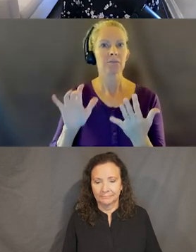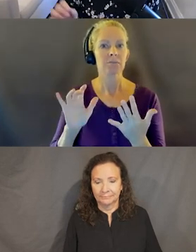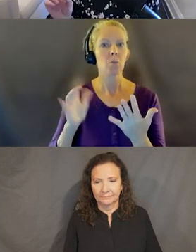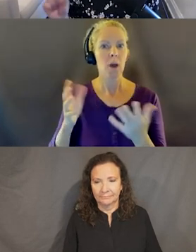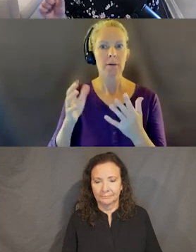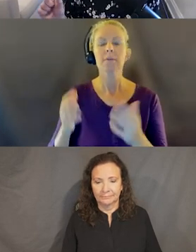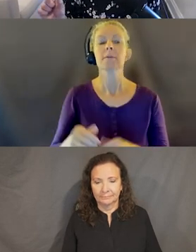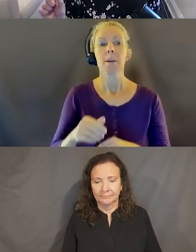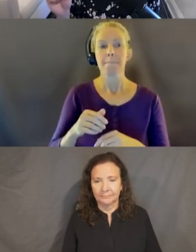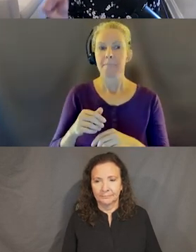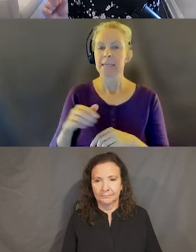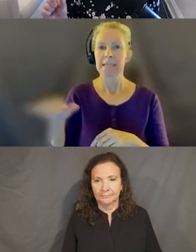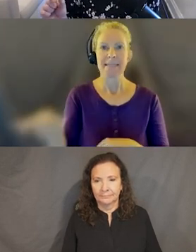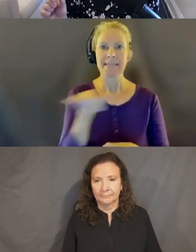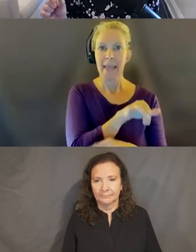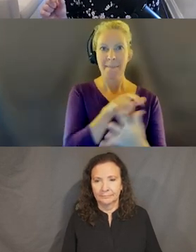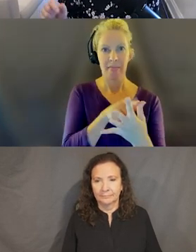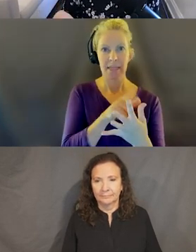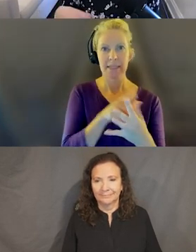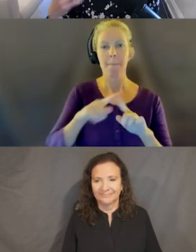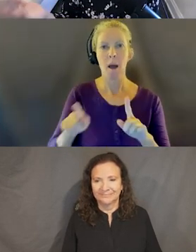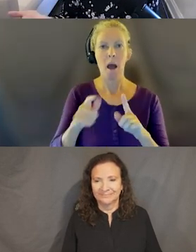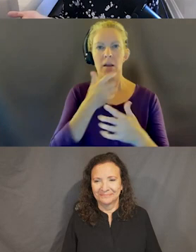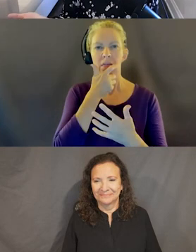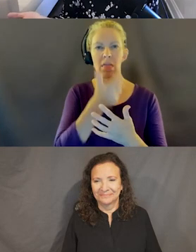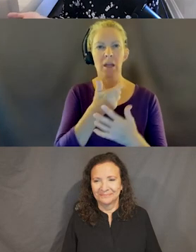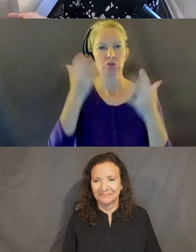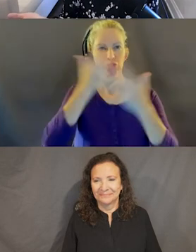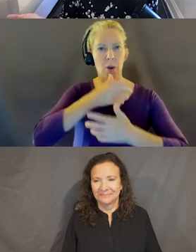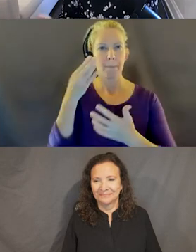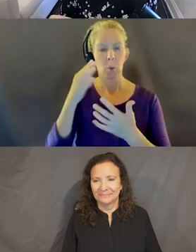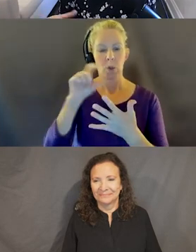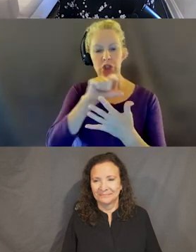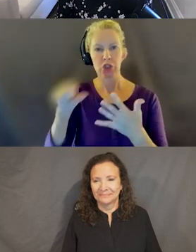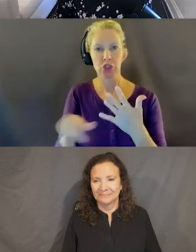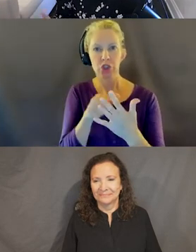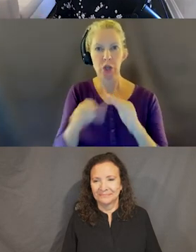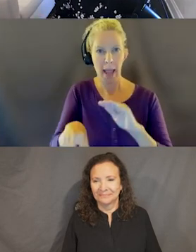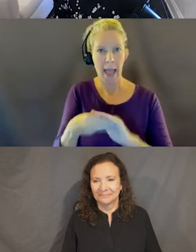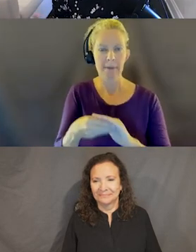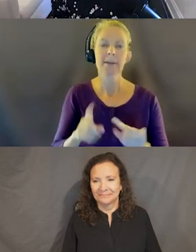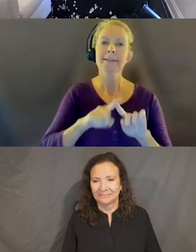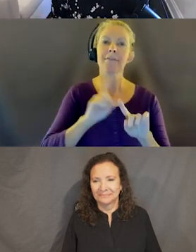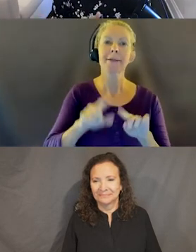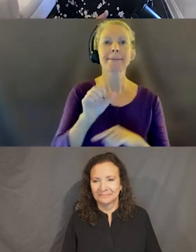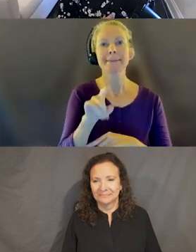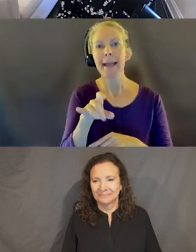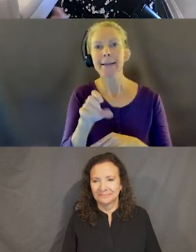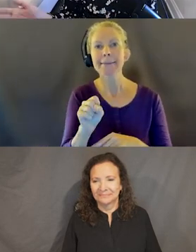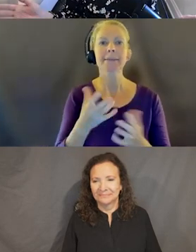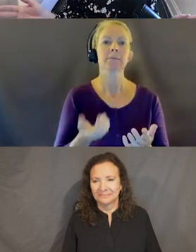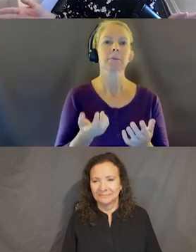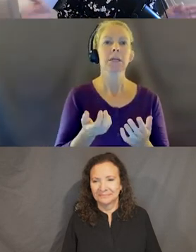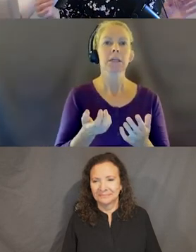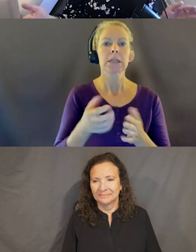And it has a thick border that's dark blue. You could also have other states, of course, right? Selected, dragged, whatever. The